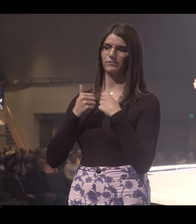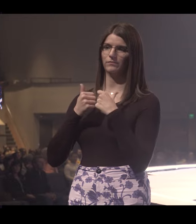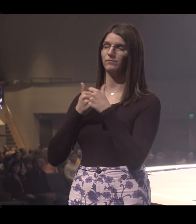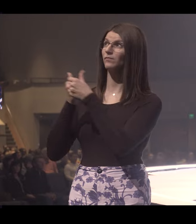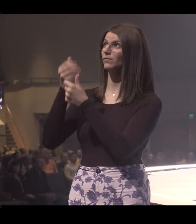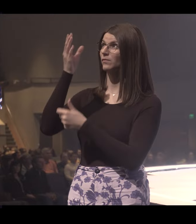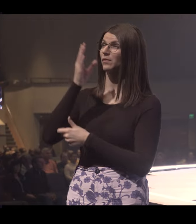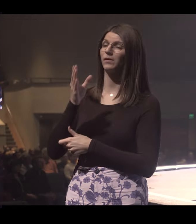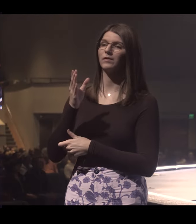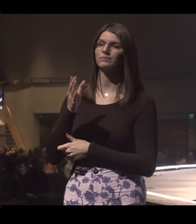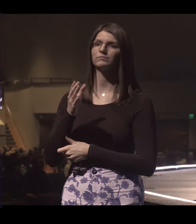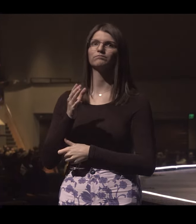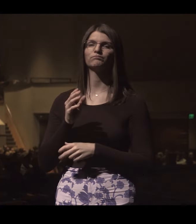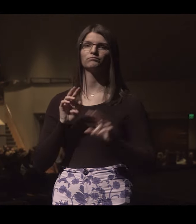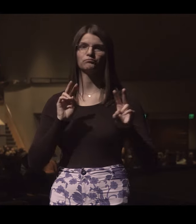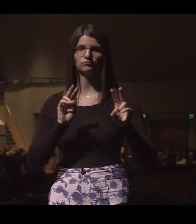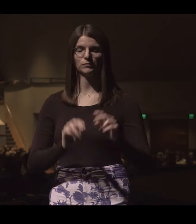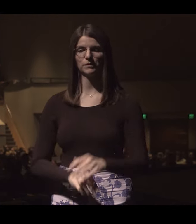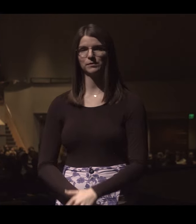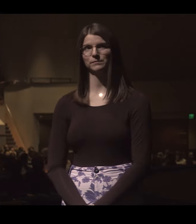godly people. Watch this.